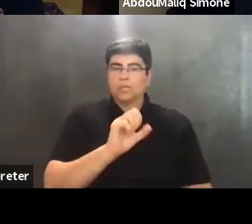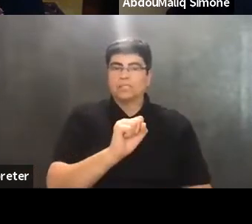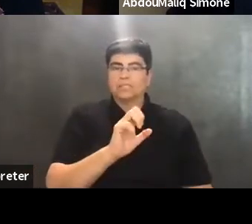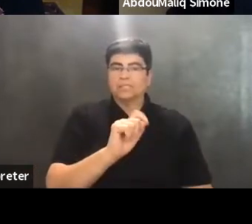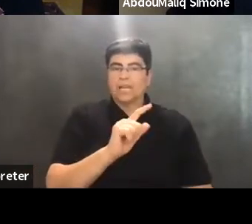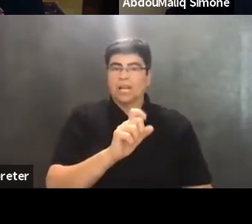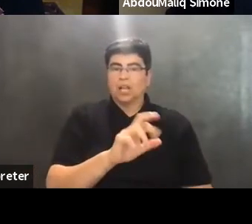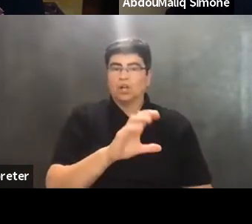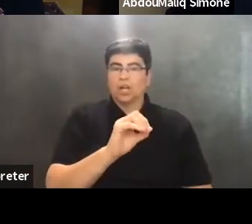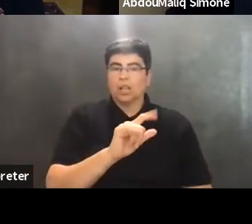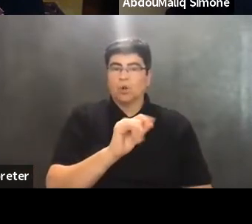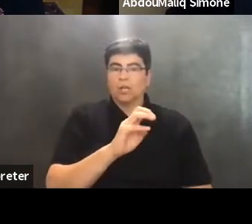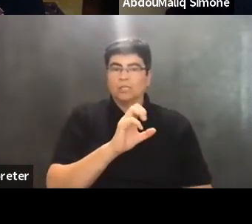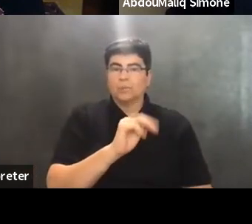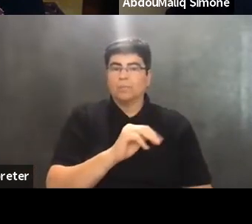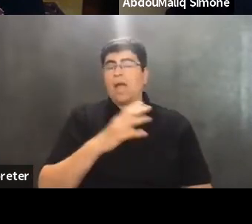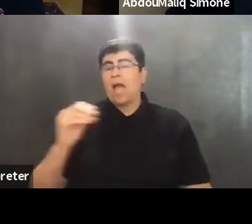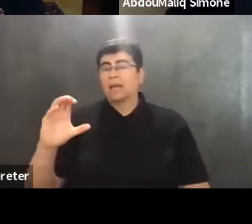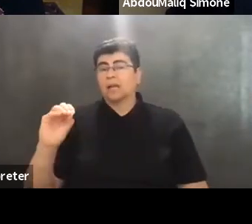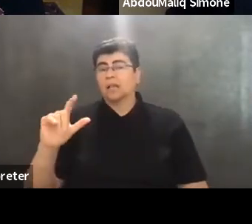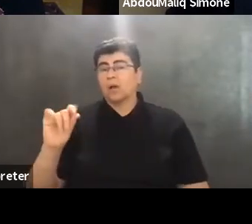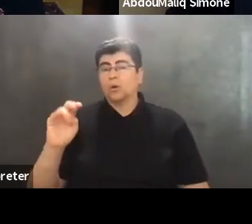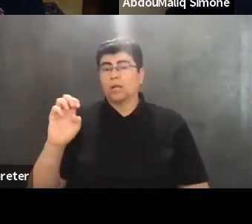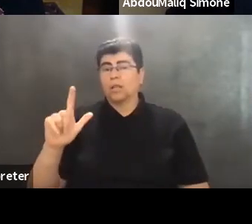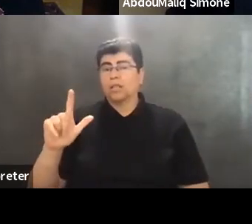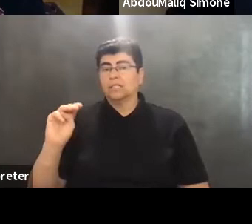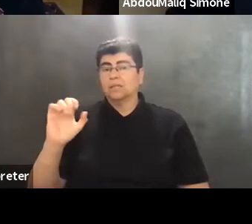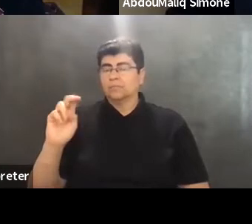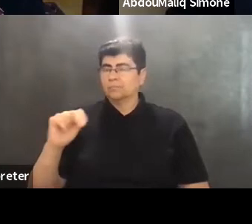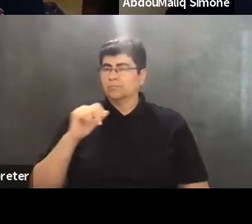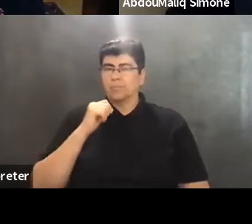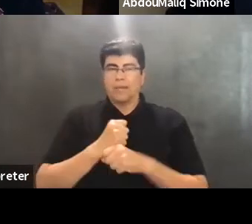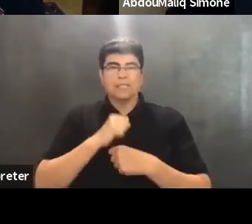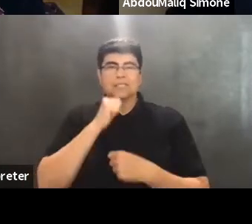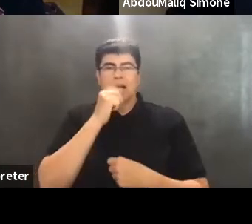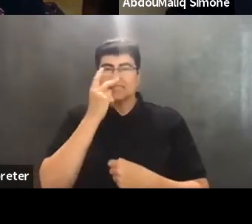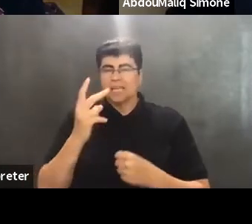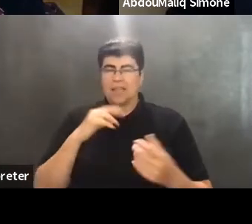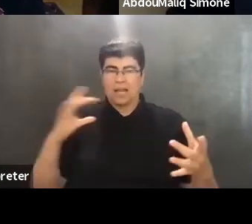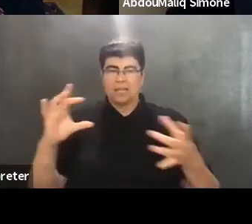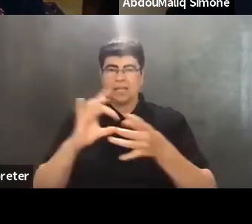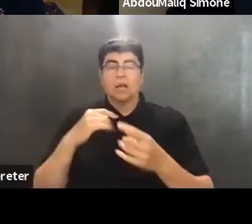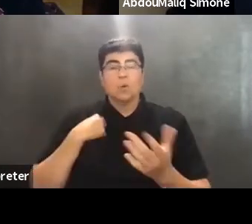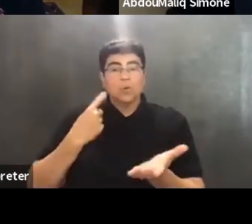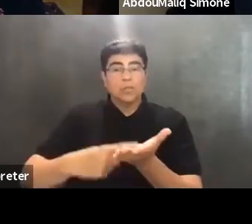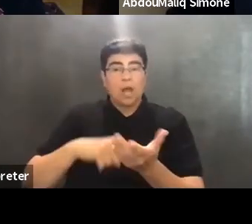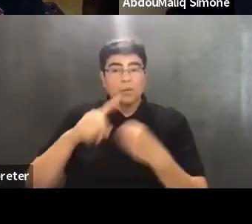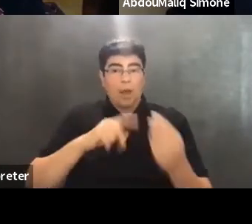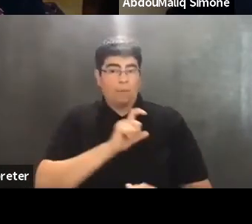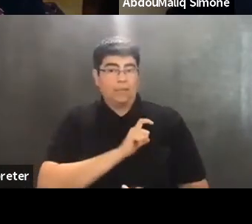and colonialism sometimes makes us not see these interconnections. And as we're speaking about policing in particular,